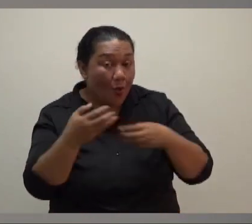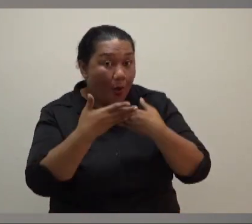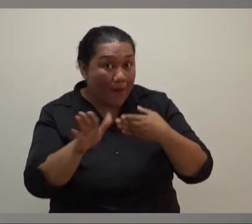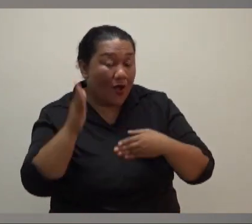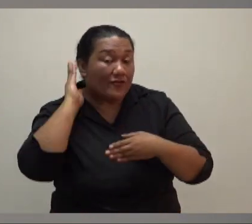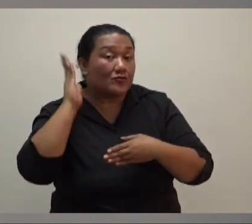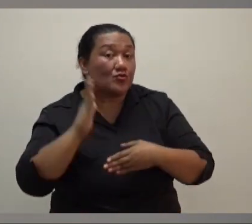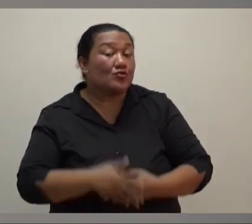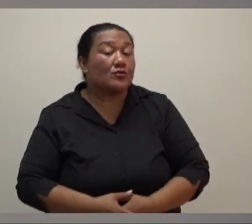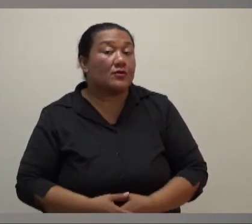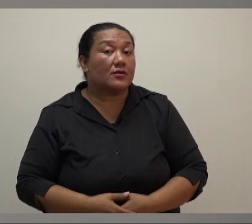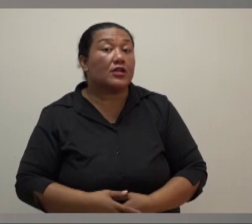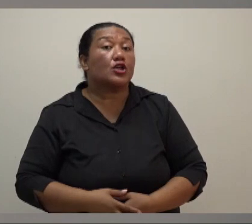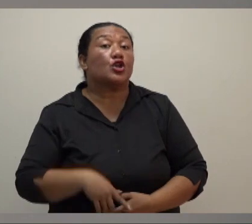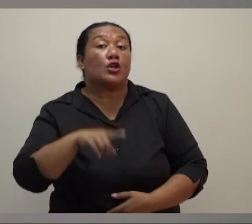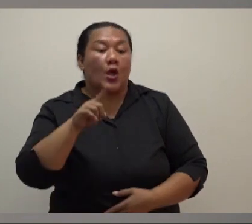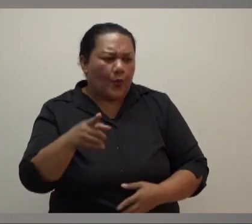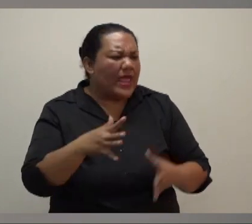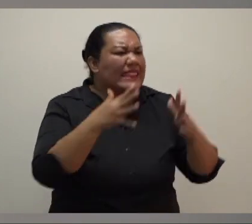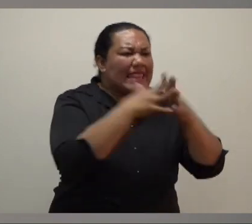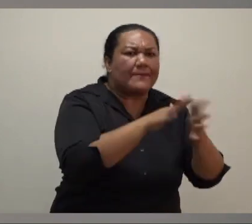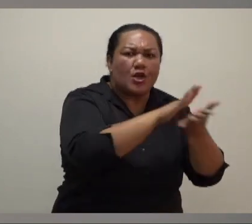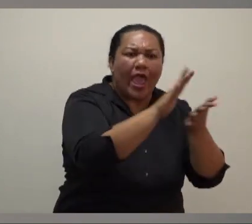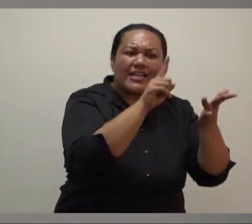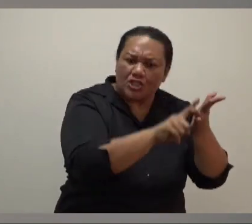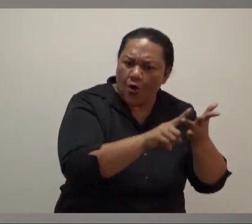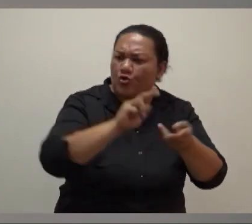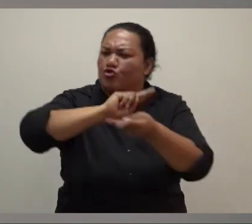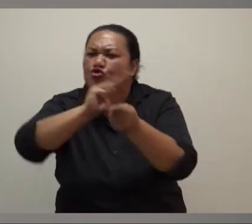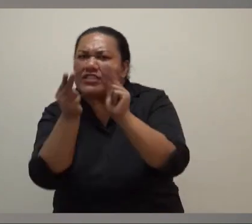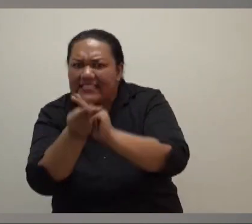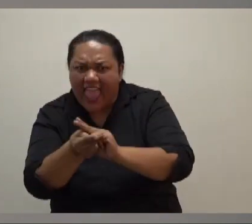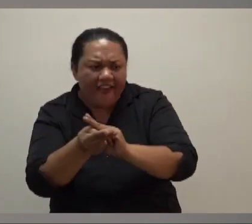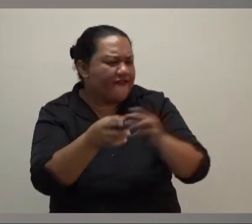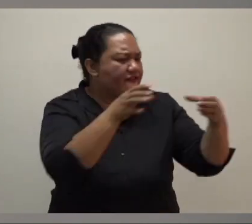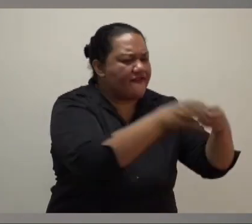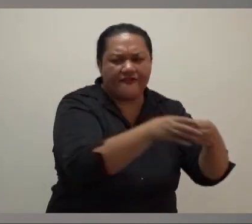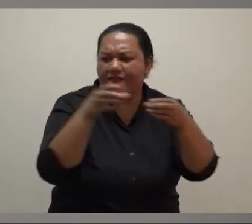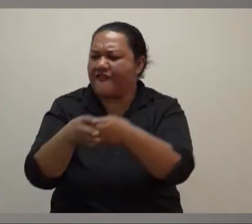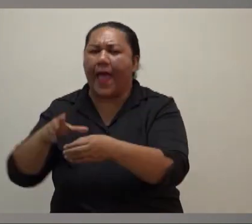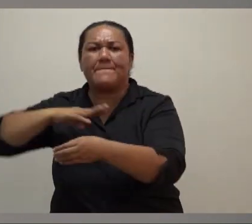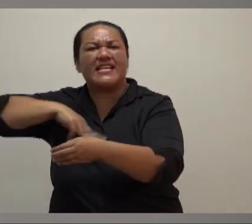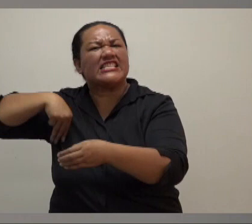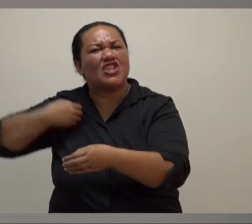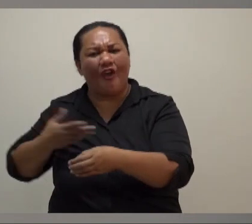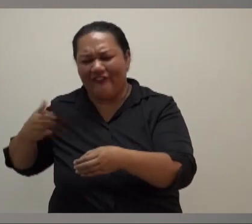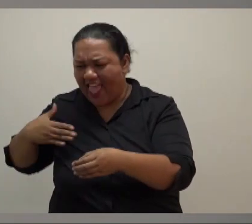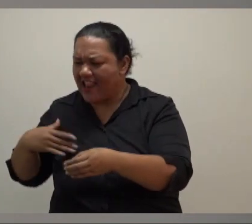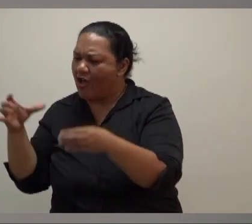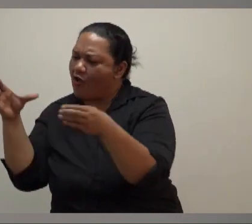we are working with WHO, are working with UNICEF, Ministry of Health, to ensure that